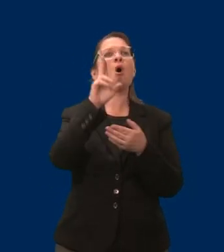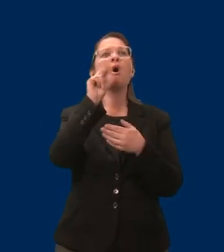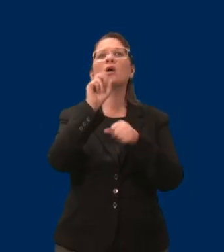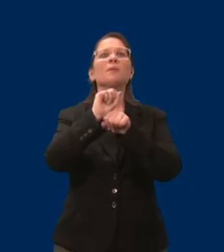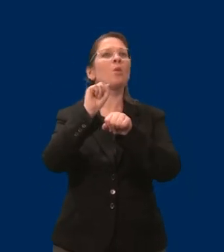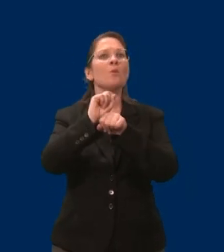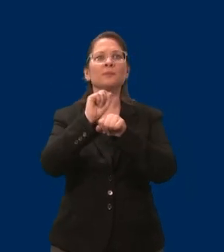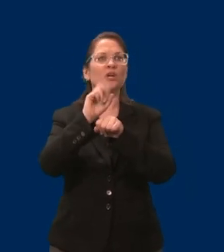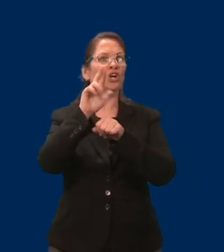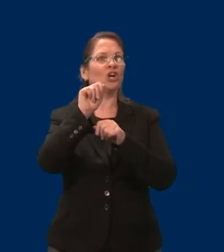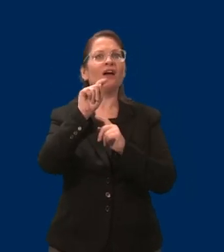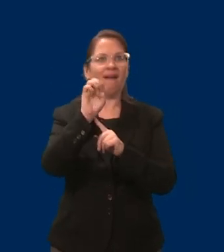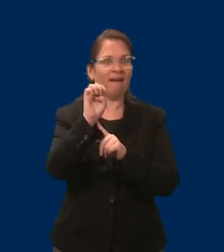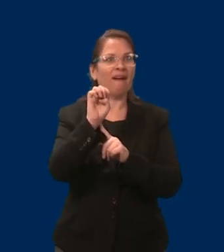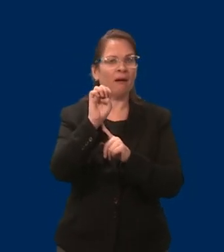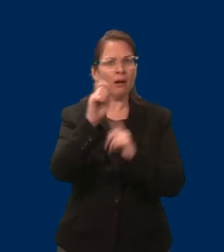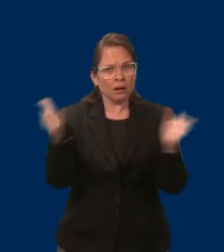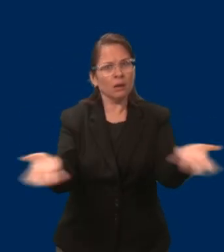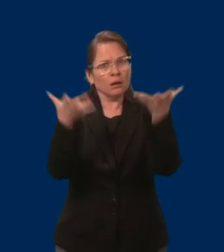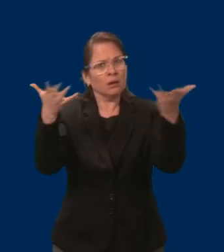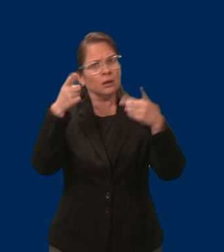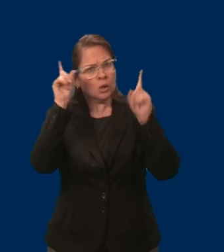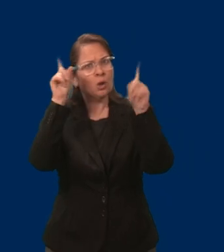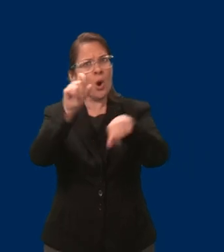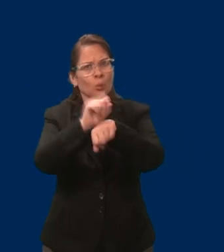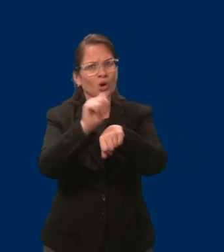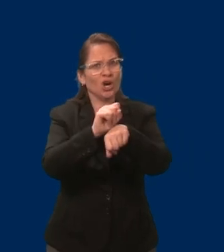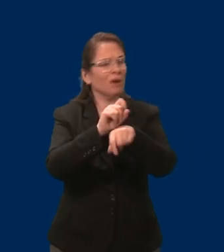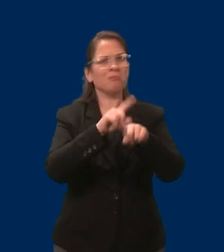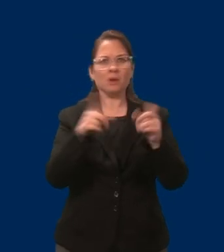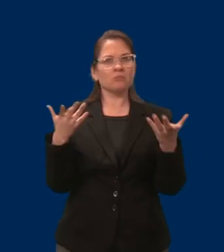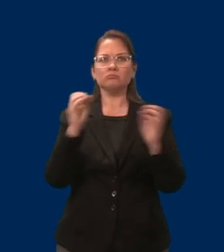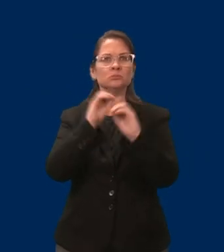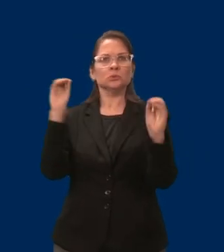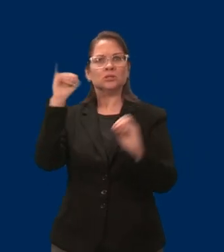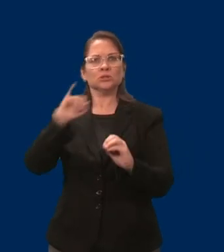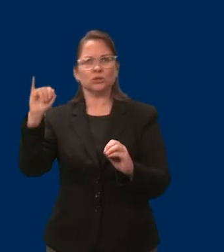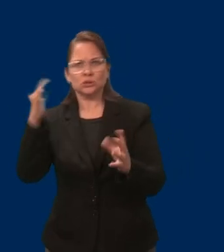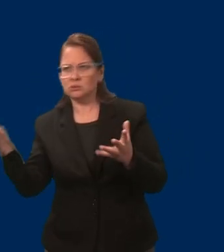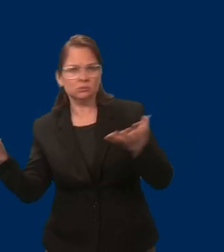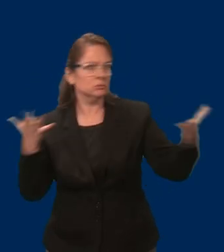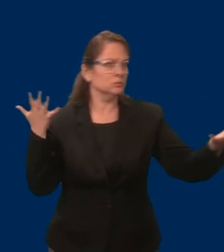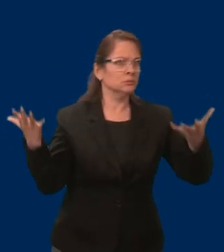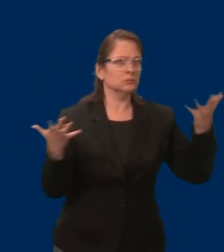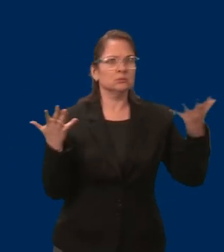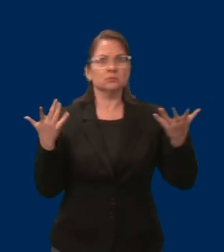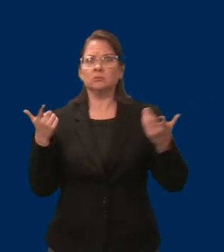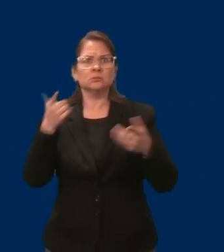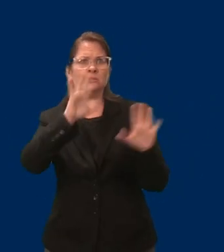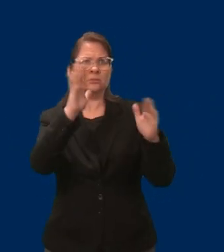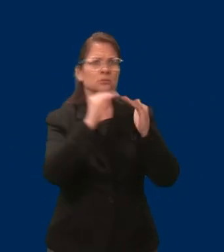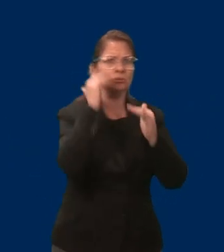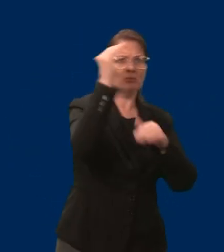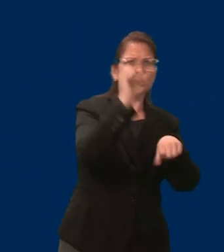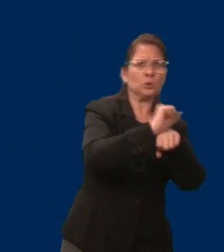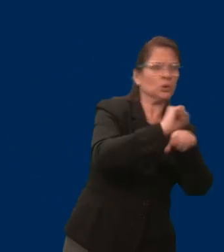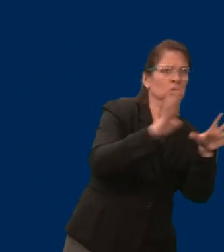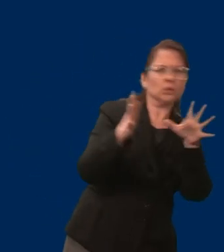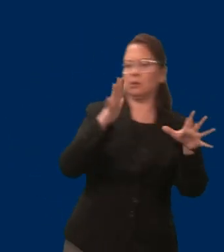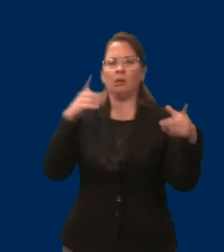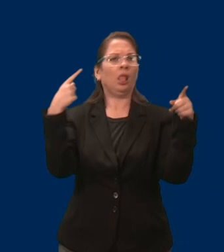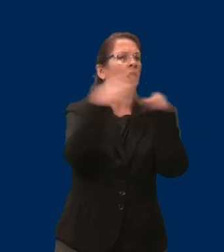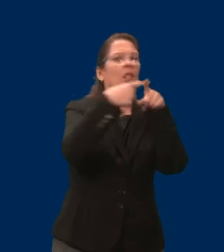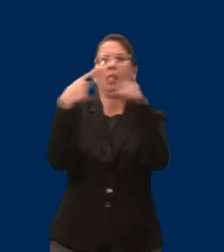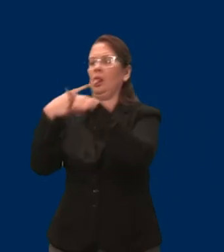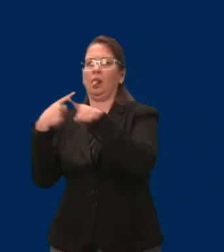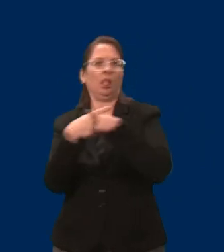lots of stories. SNL Team Clean out of St. Paul, 40% of their workforce are people with disabilities and they're already starting to cut down hours